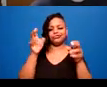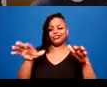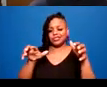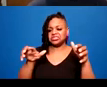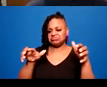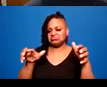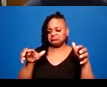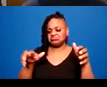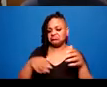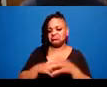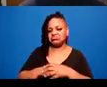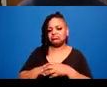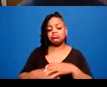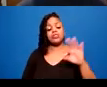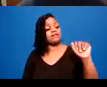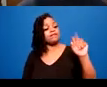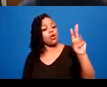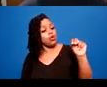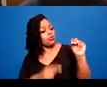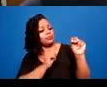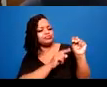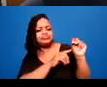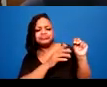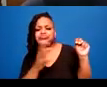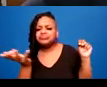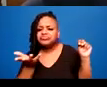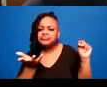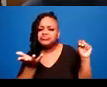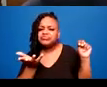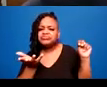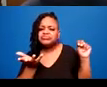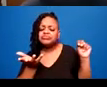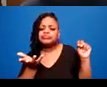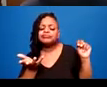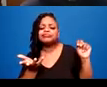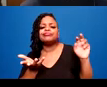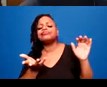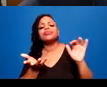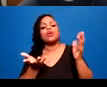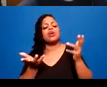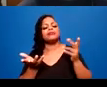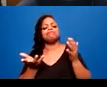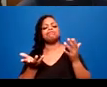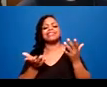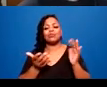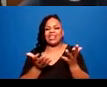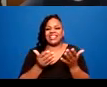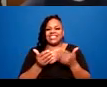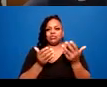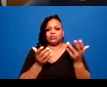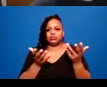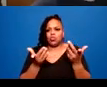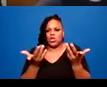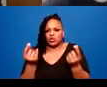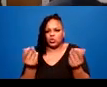that the path of least resistance is easier than fight or flight. So